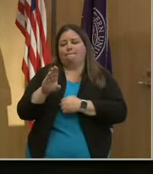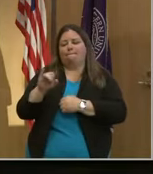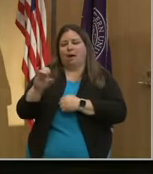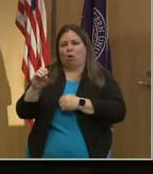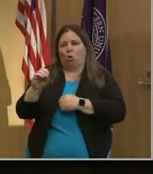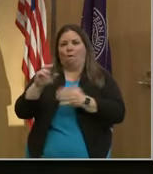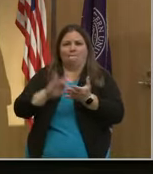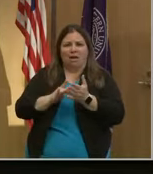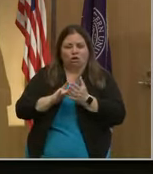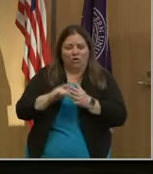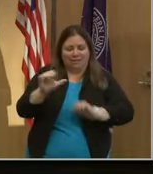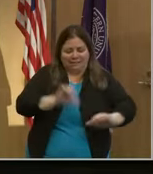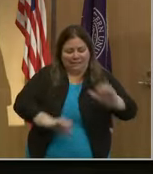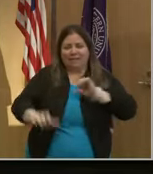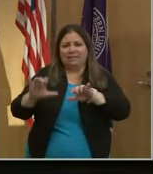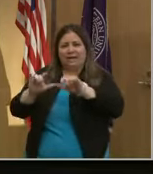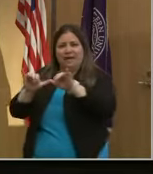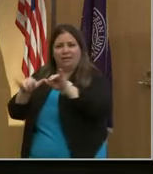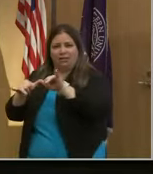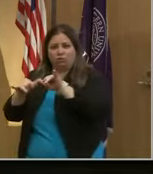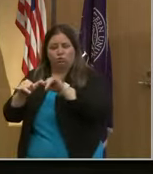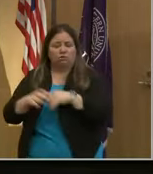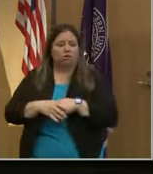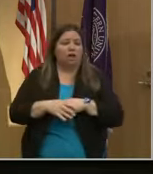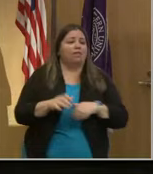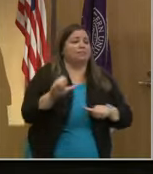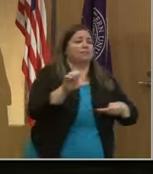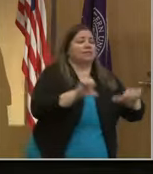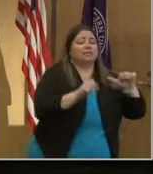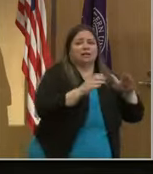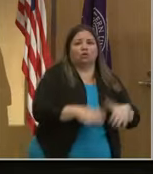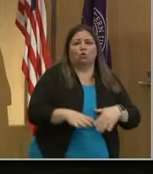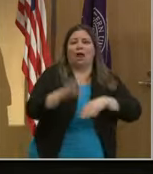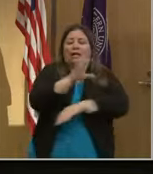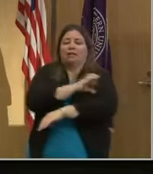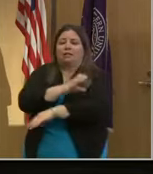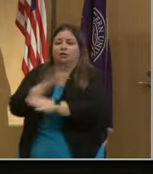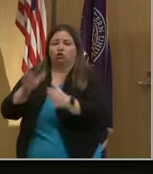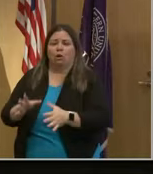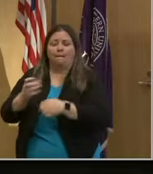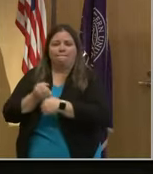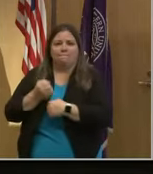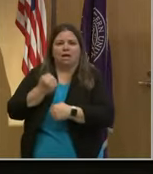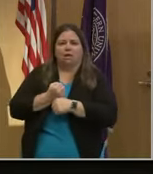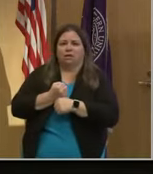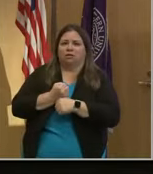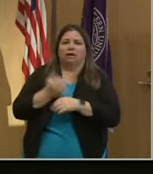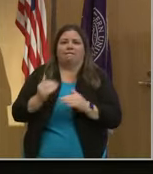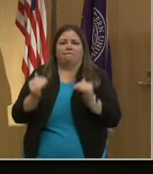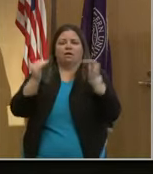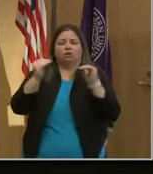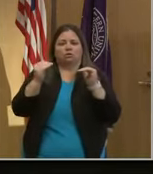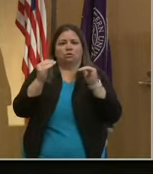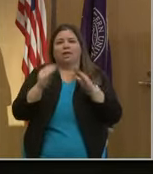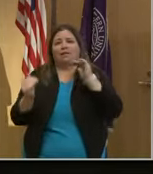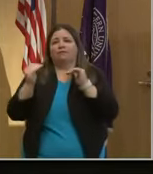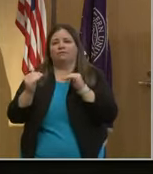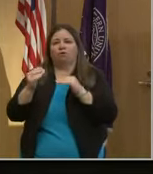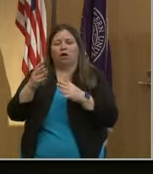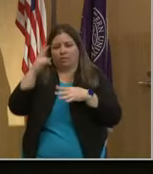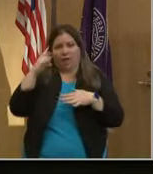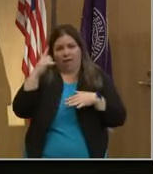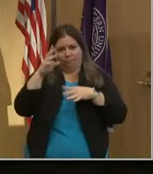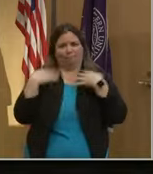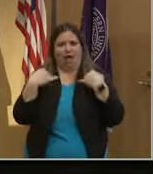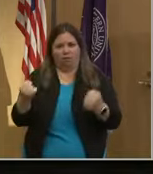biomedical engineering. Northwestern scientists and clinicians are making breakthroughs that advance health care beyond the individual